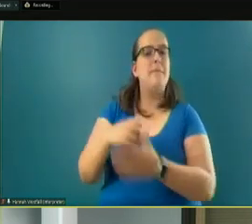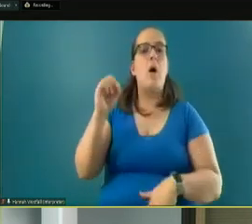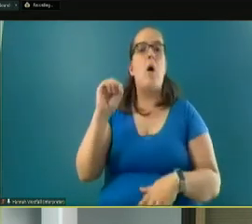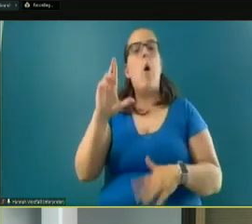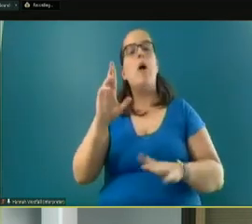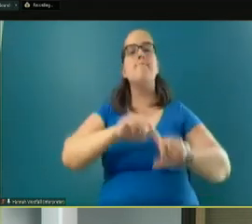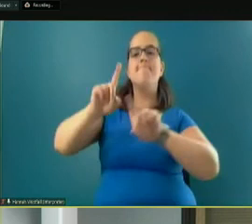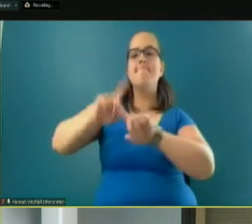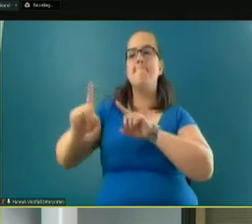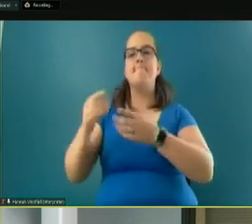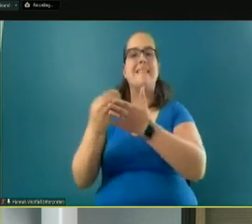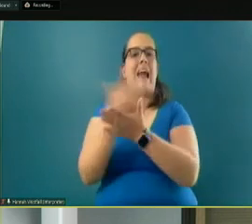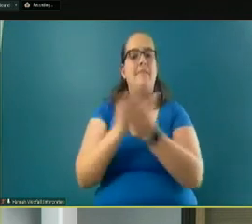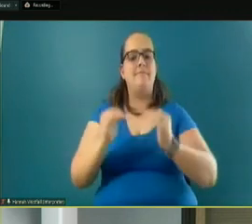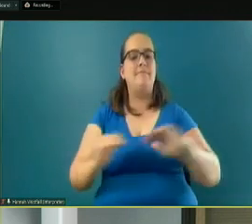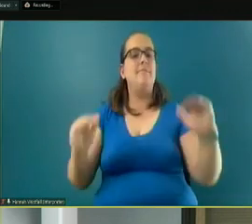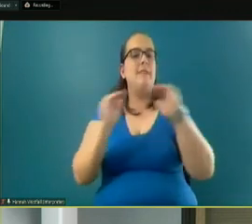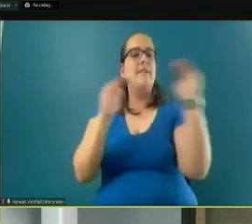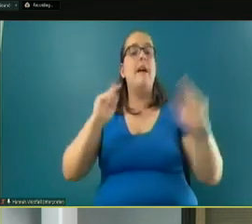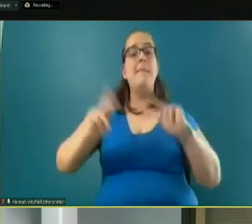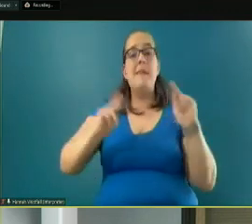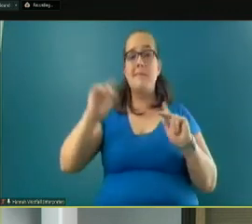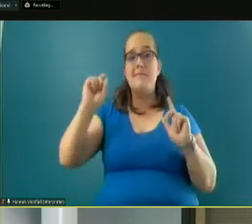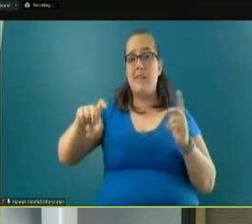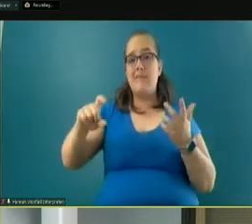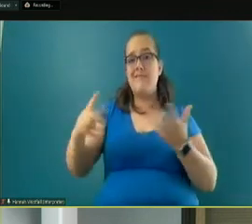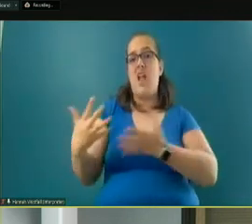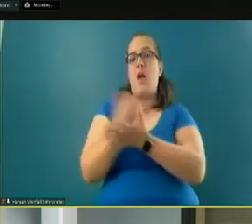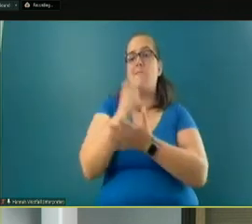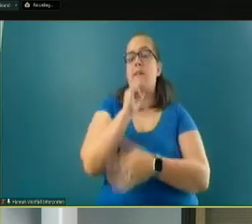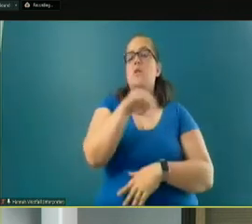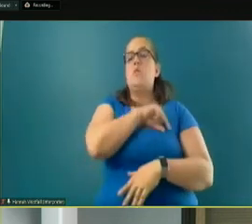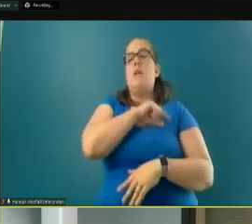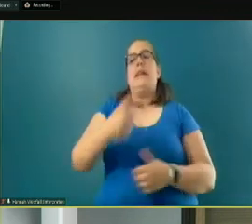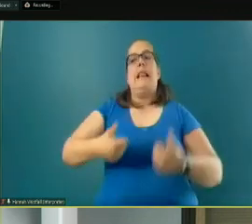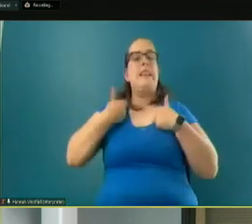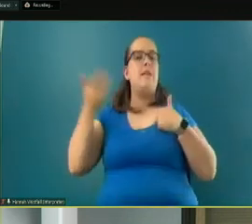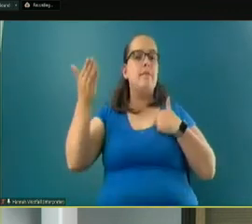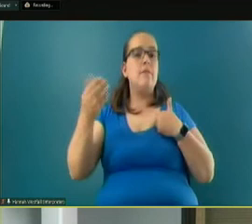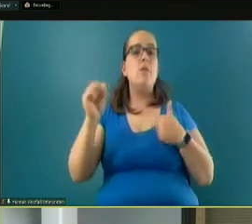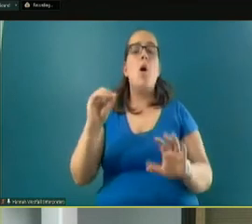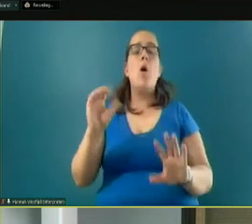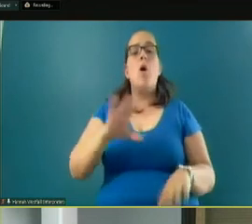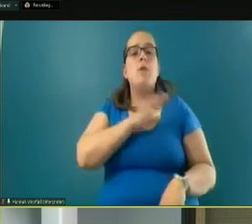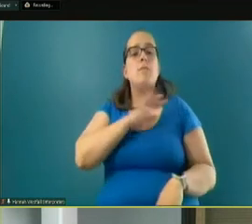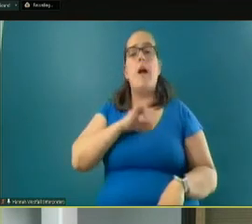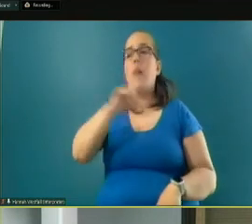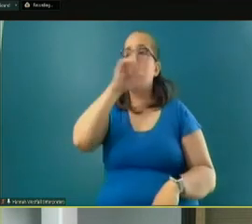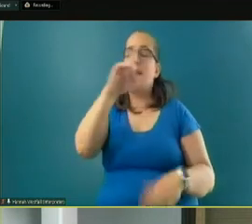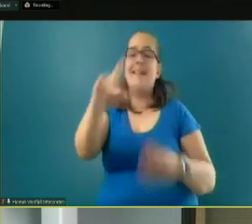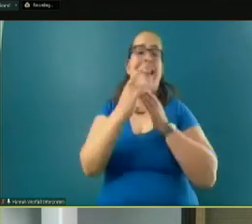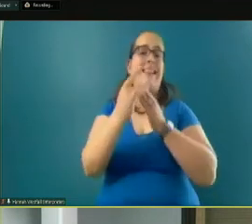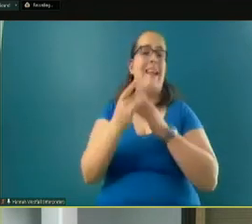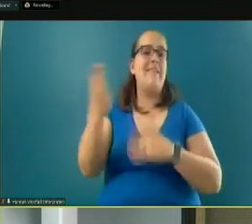income thresholds that people will need to earn to qualify to live there. So the Board has really been a leader there.